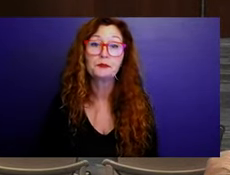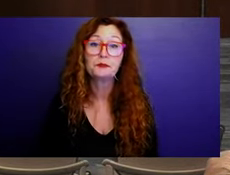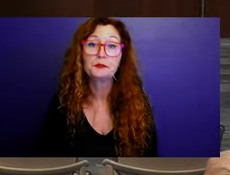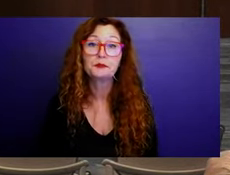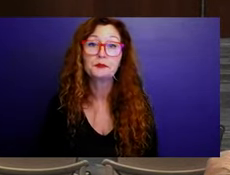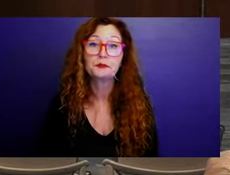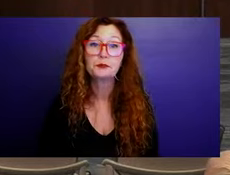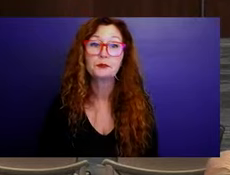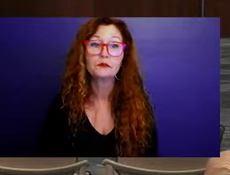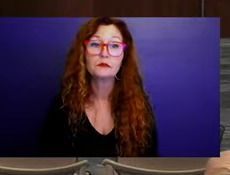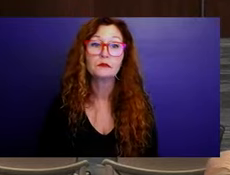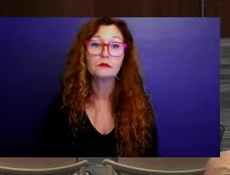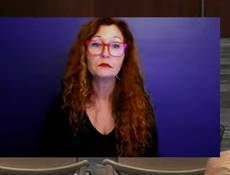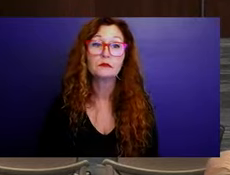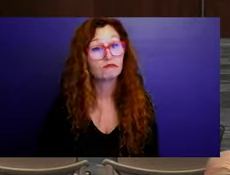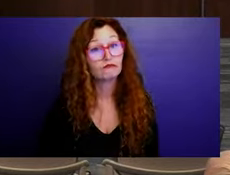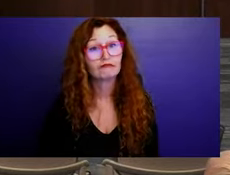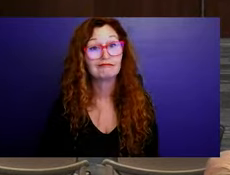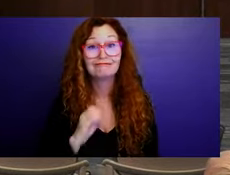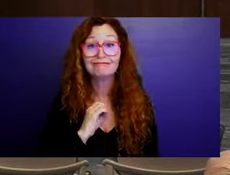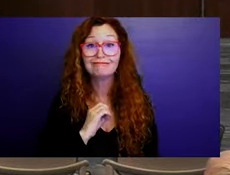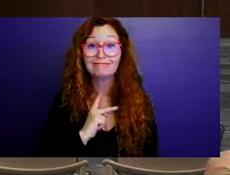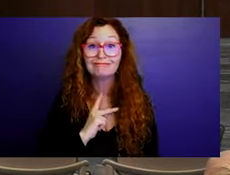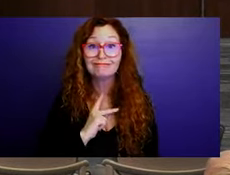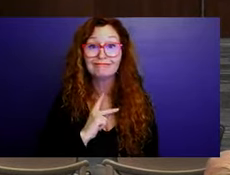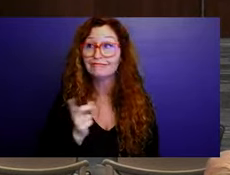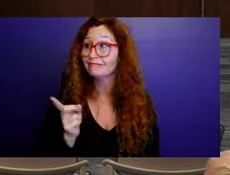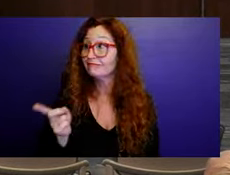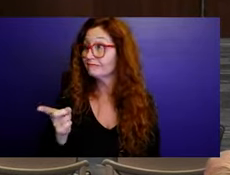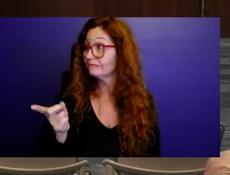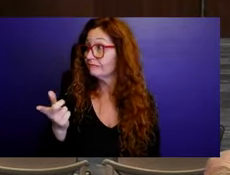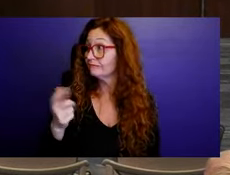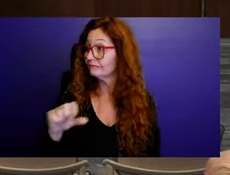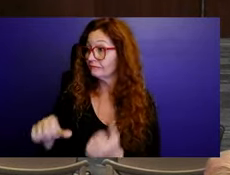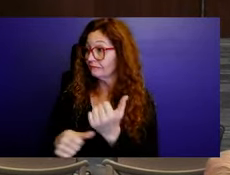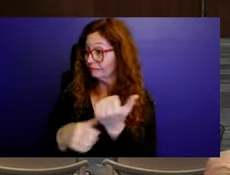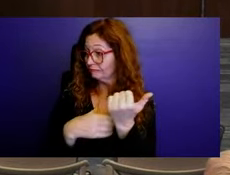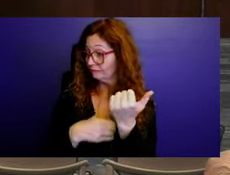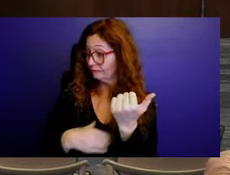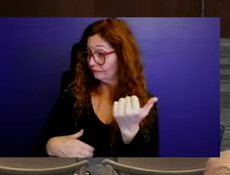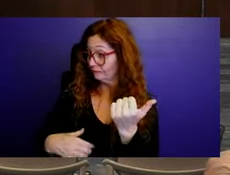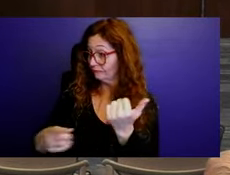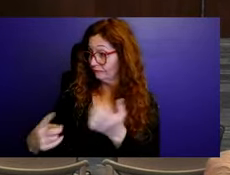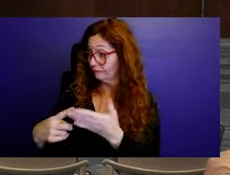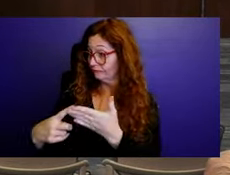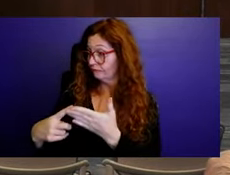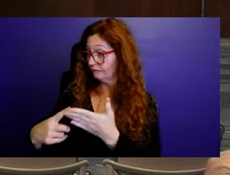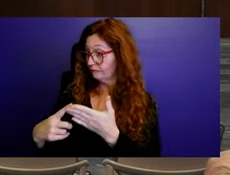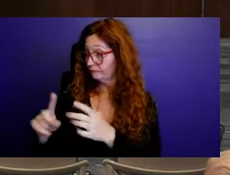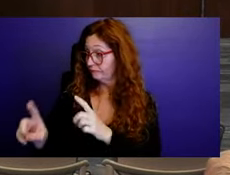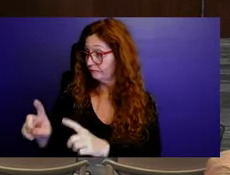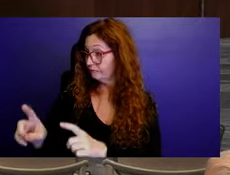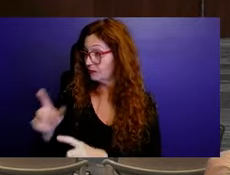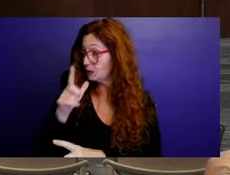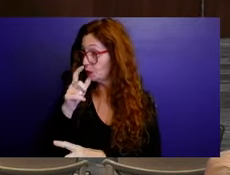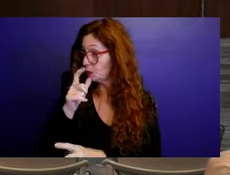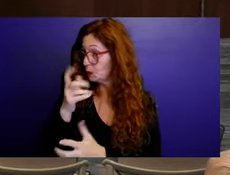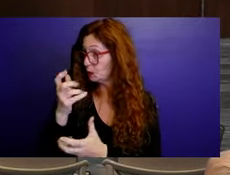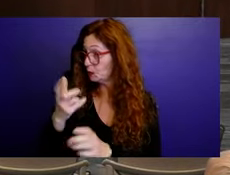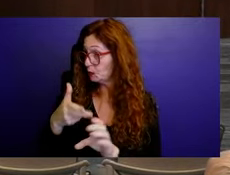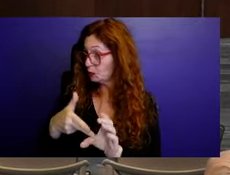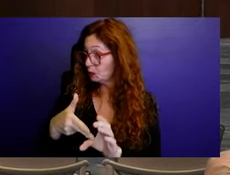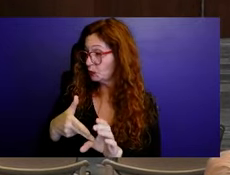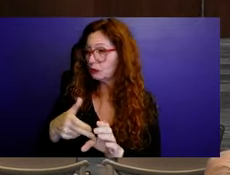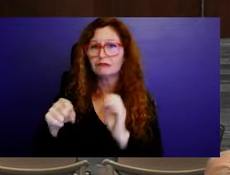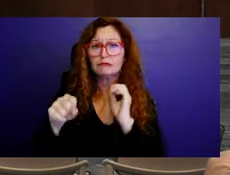All right. So, vice mayor, you, you requested for this discussion, I believe you just wanted to know who wanted to go. Yeah, I just, I just wanted, because we're only two months out.